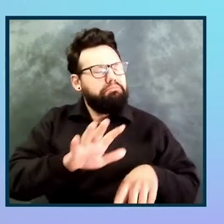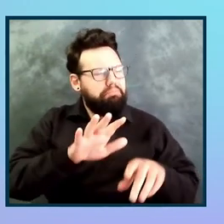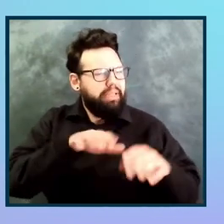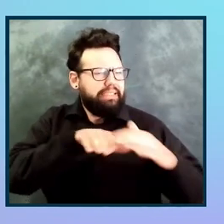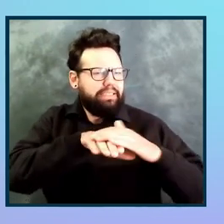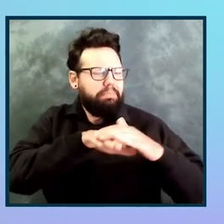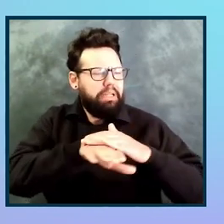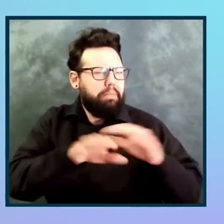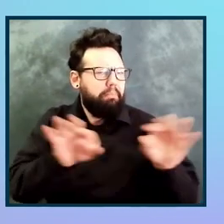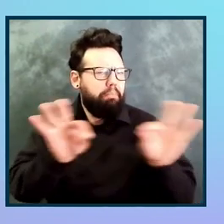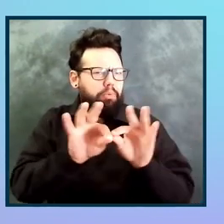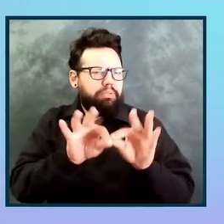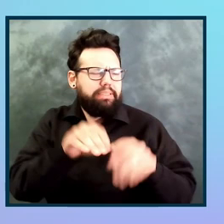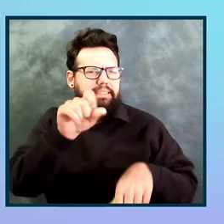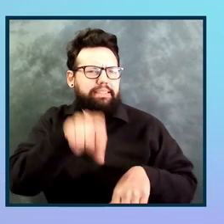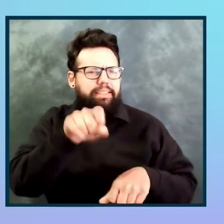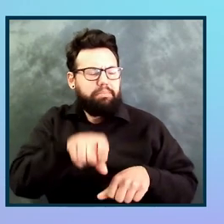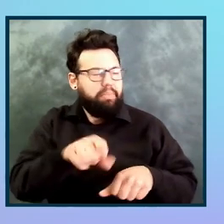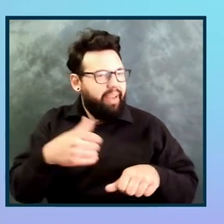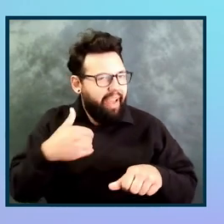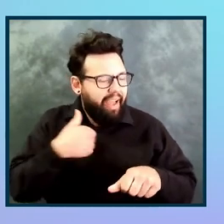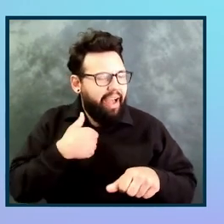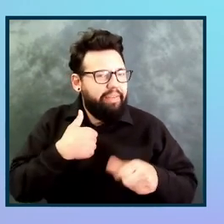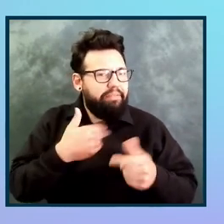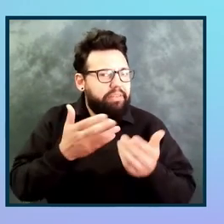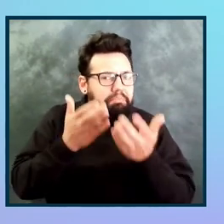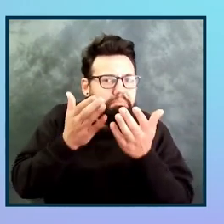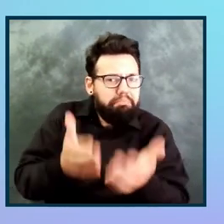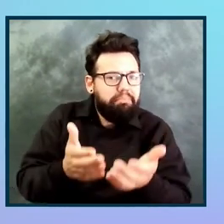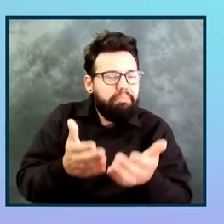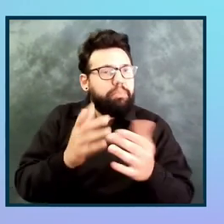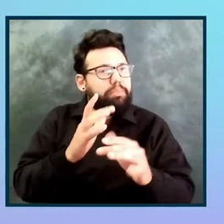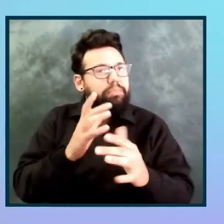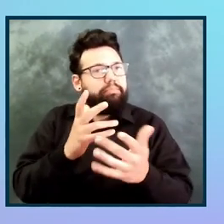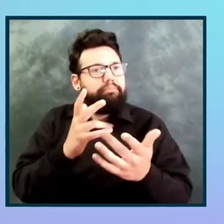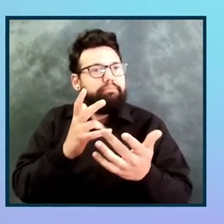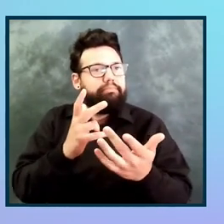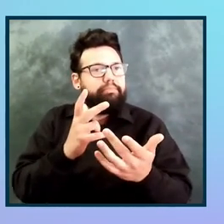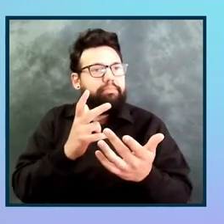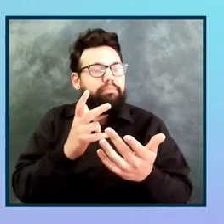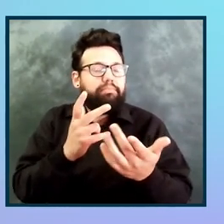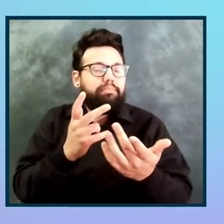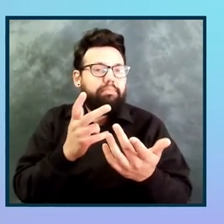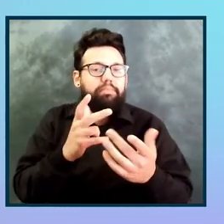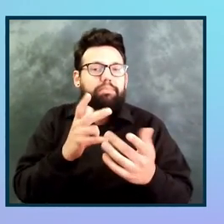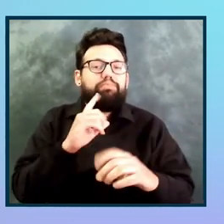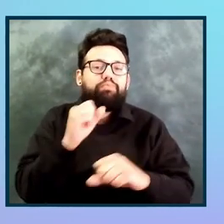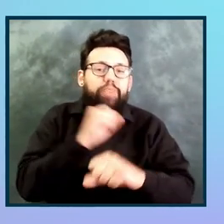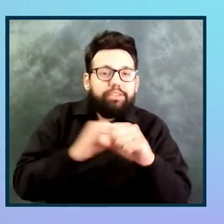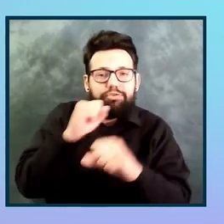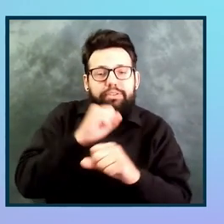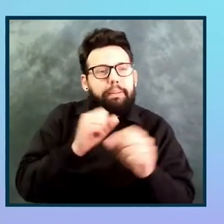strategy that you could suggest share to engage all stakeholders in this process?